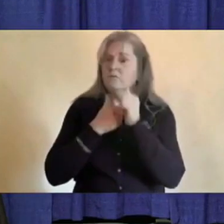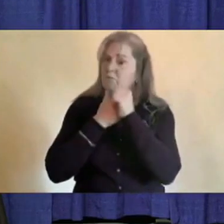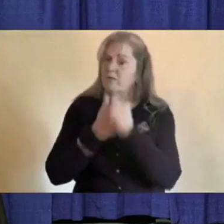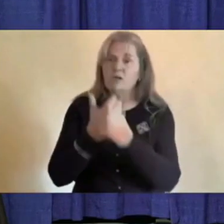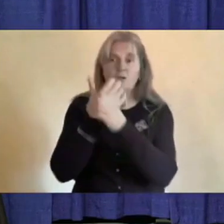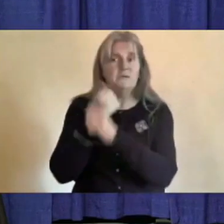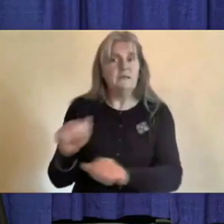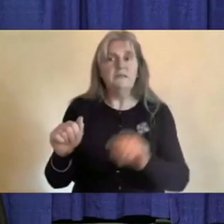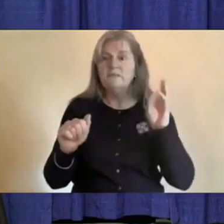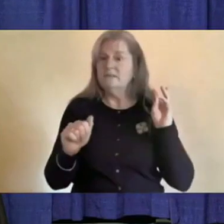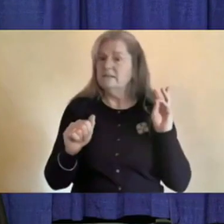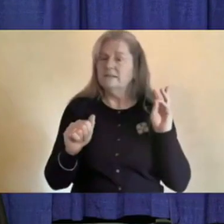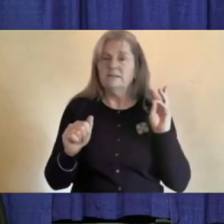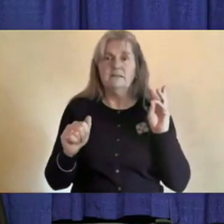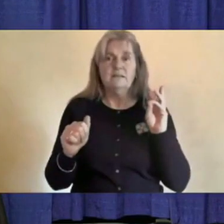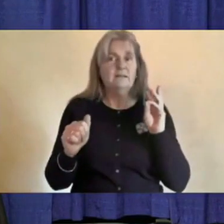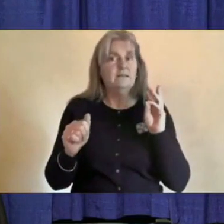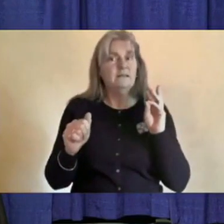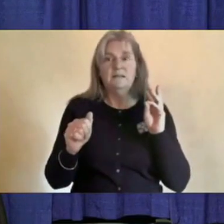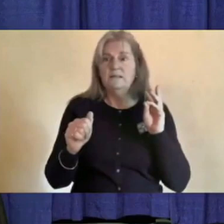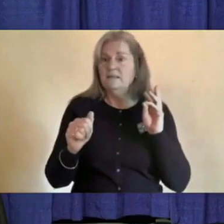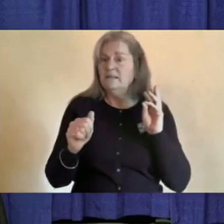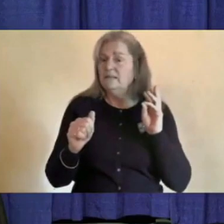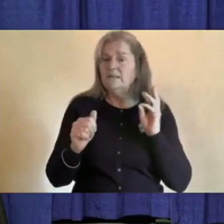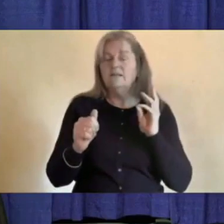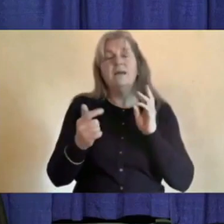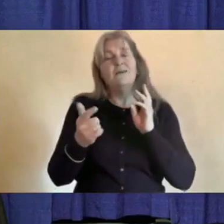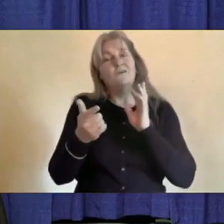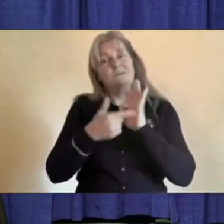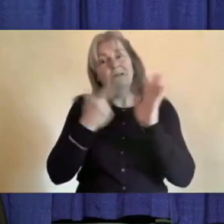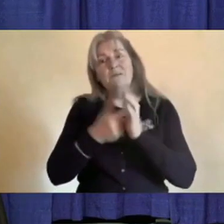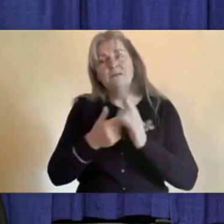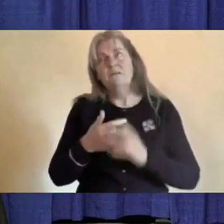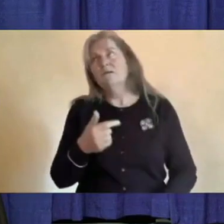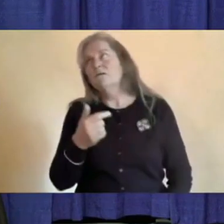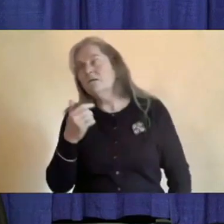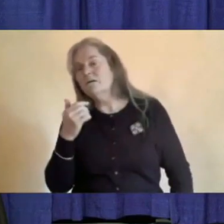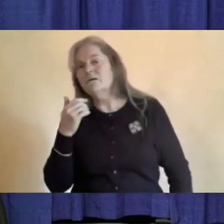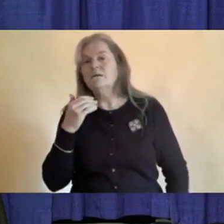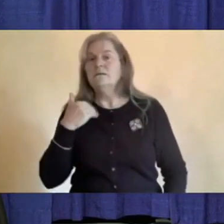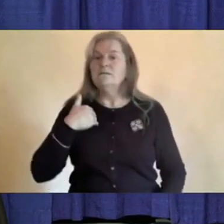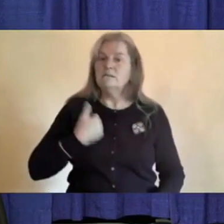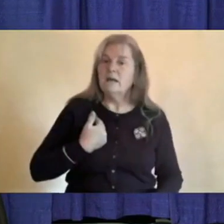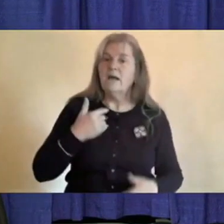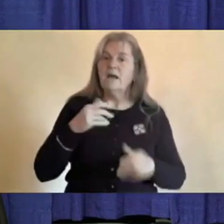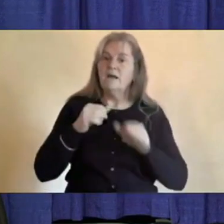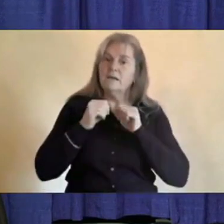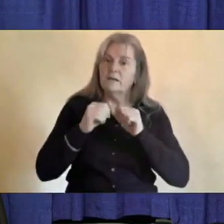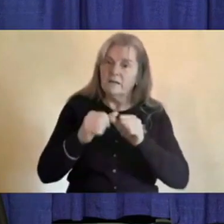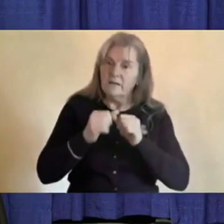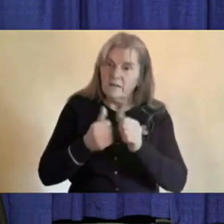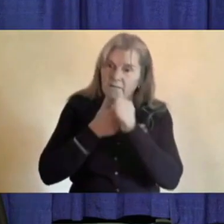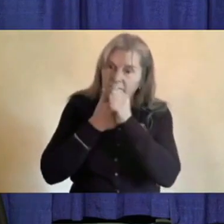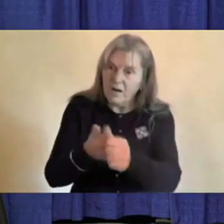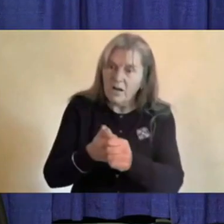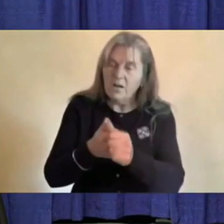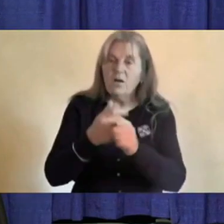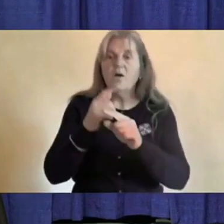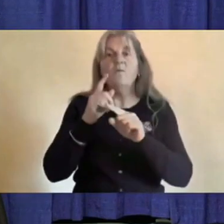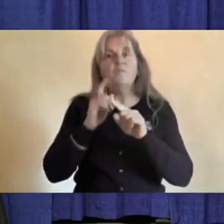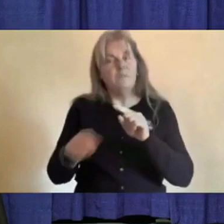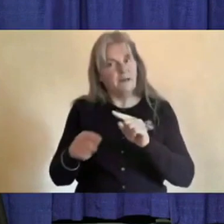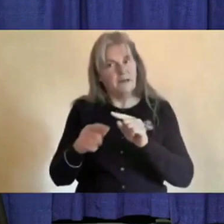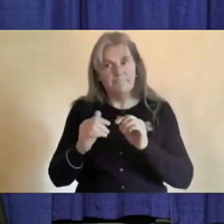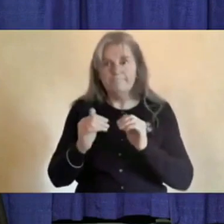even when they begin to wear you down. These are what are going to keep us safe in the long run and they may help us keep influenza